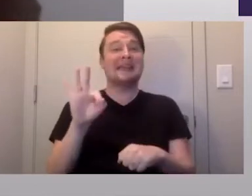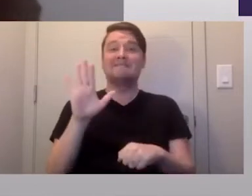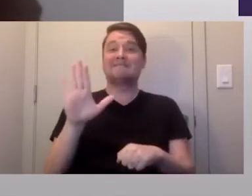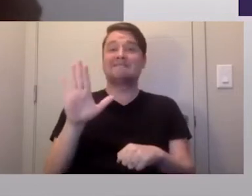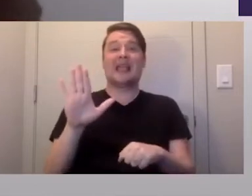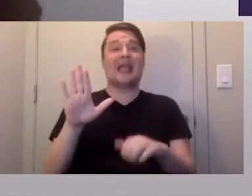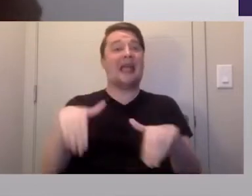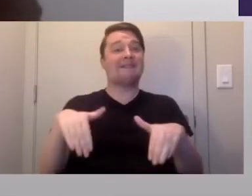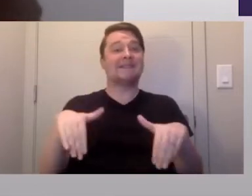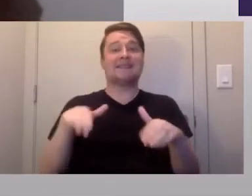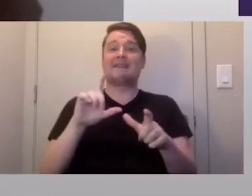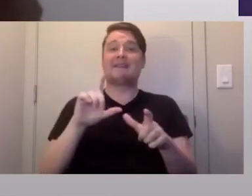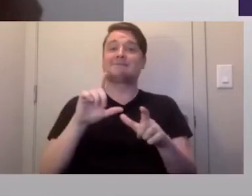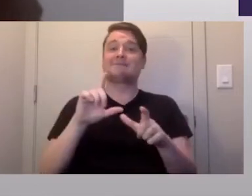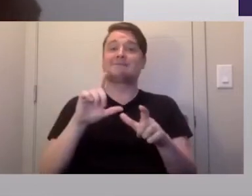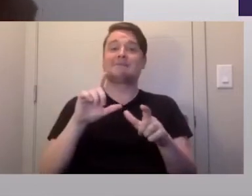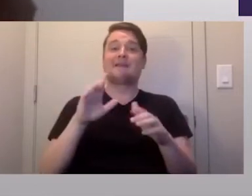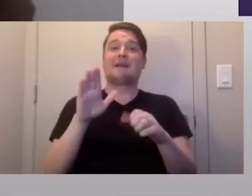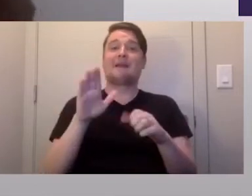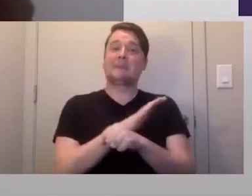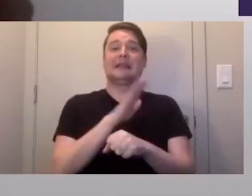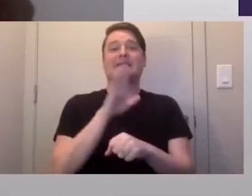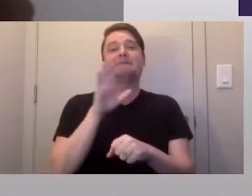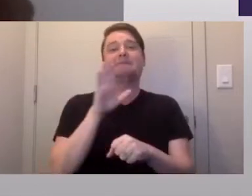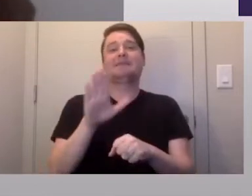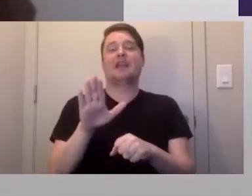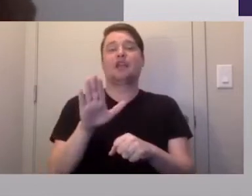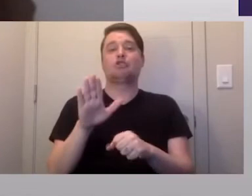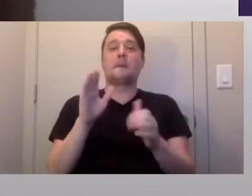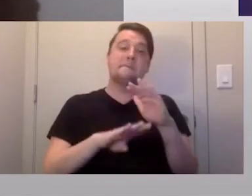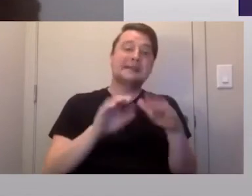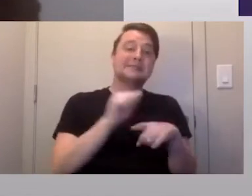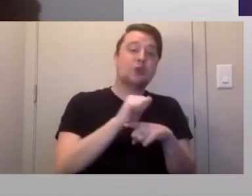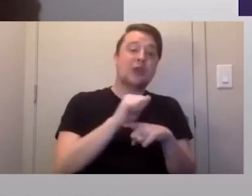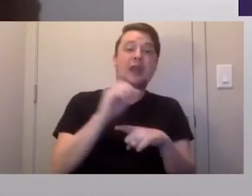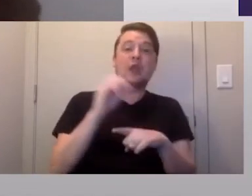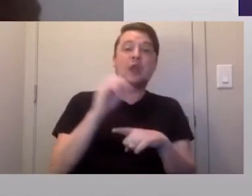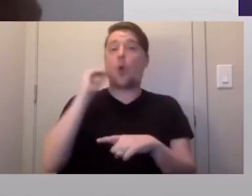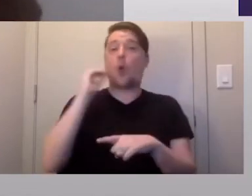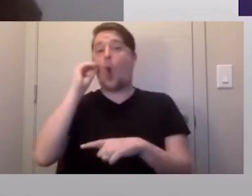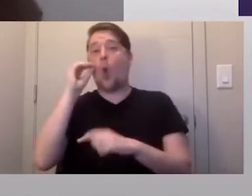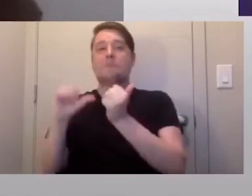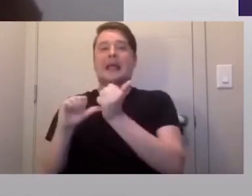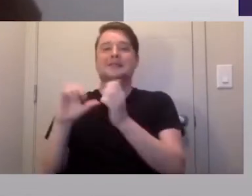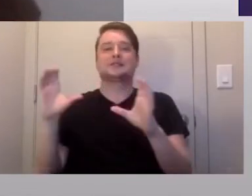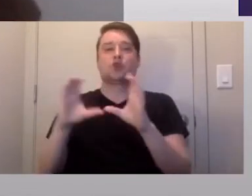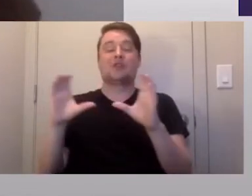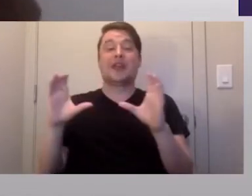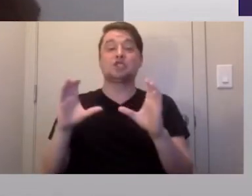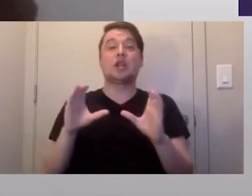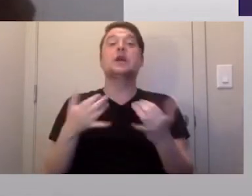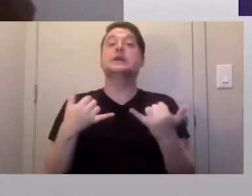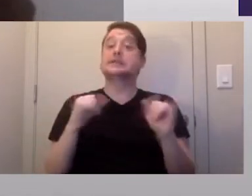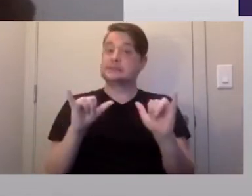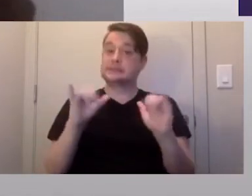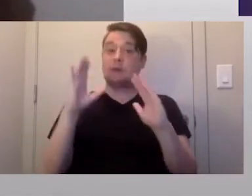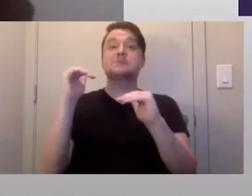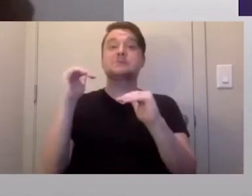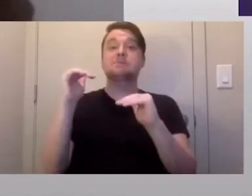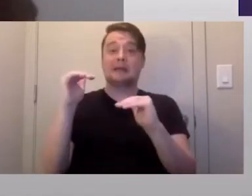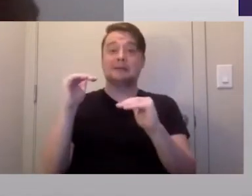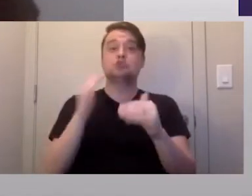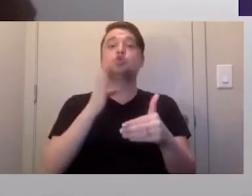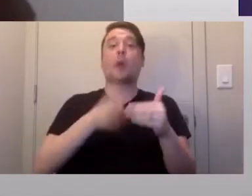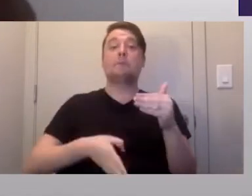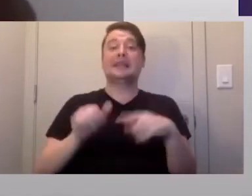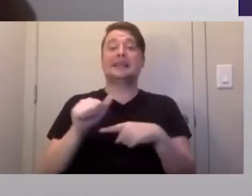completed basic training or their home care aid certification. Caregivers are still expected to complete the training and certification